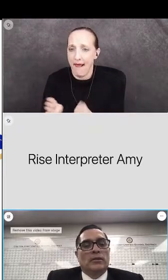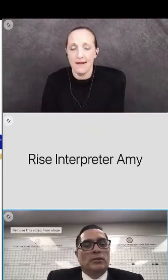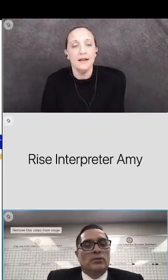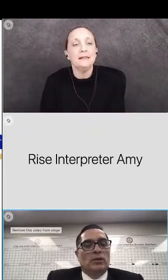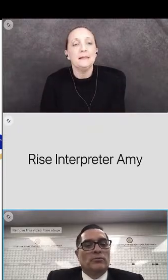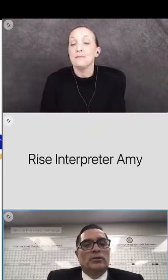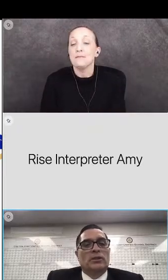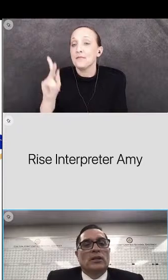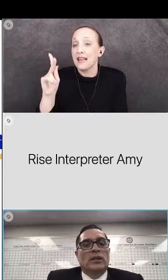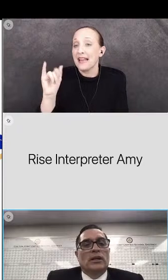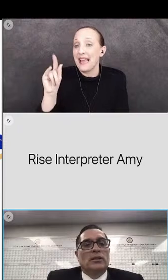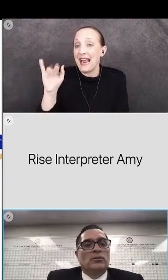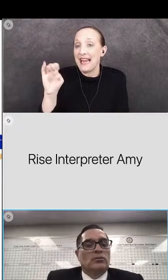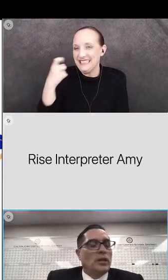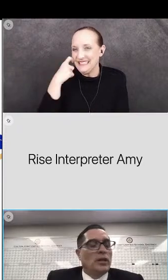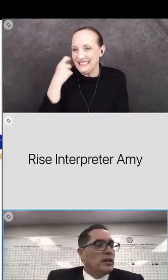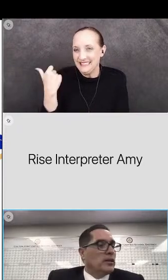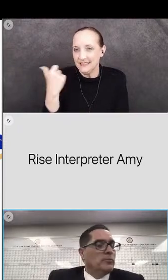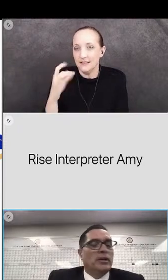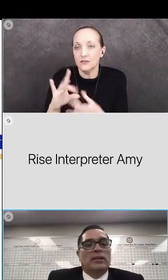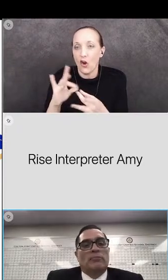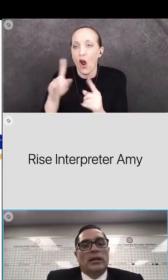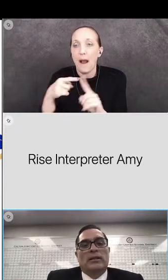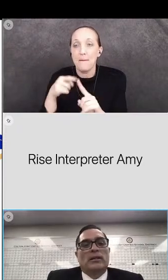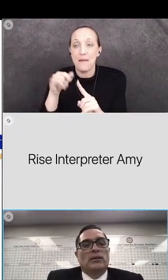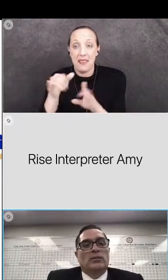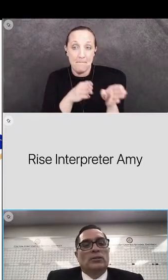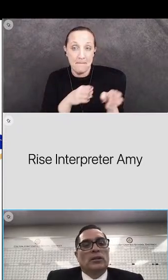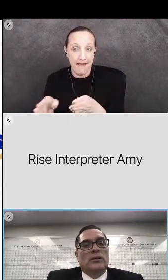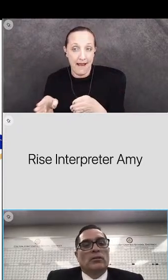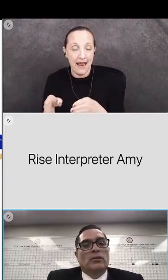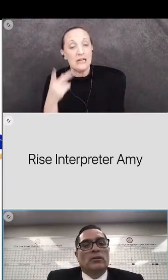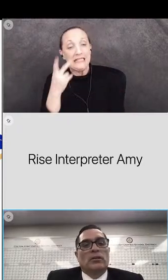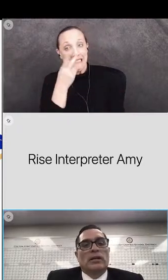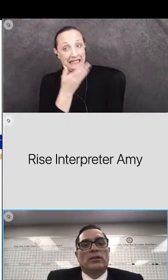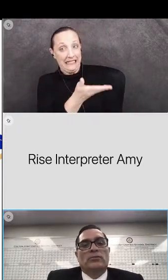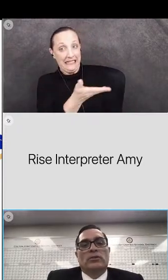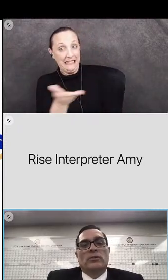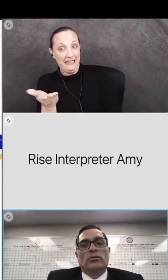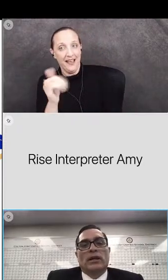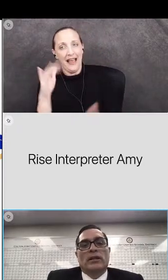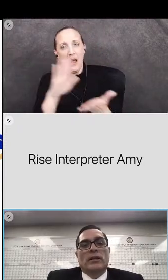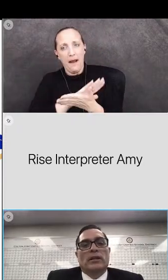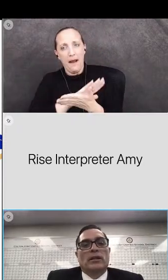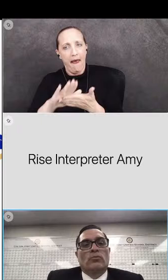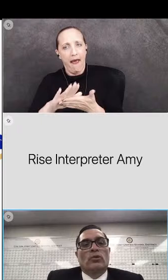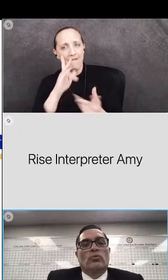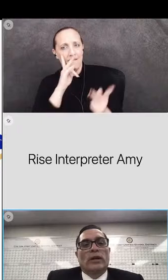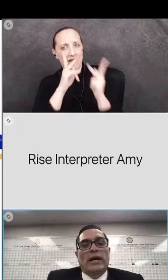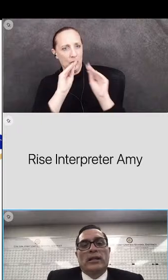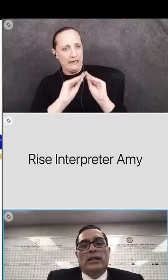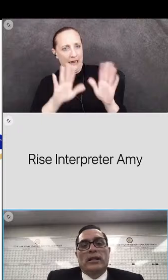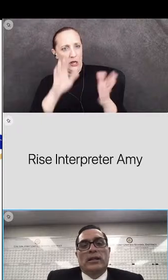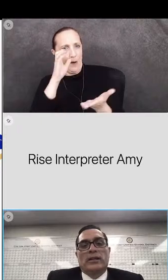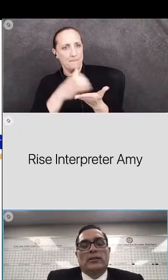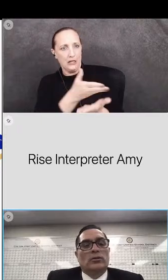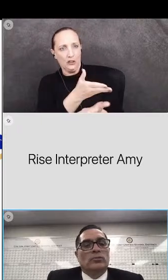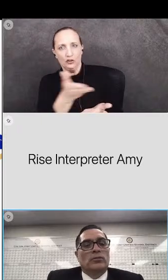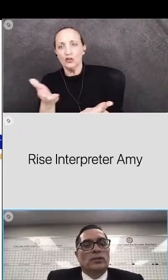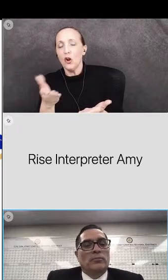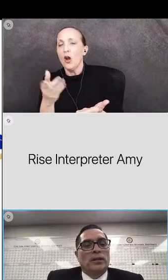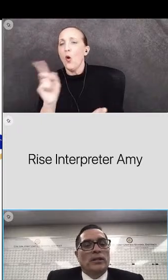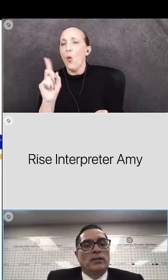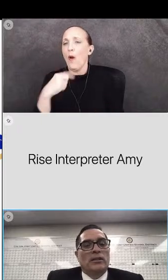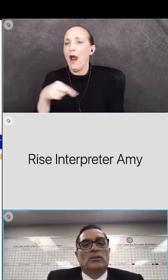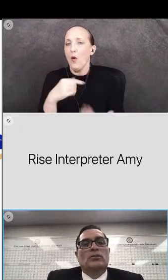katie and miss horloff was uh talking about that plan you see here the the nice visual aid and where we're at in in